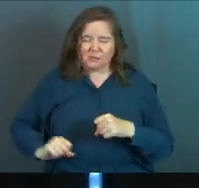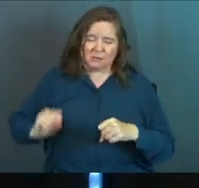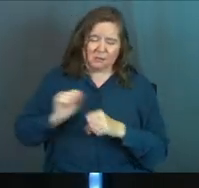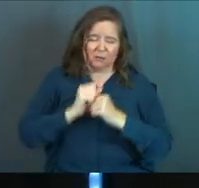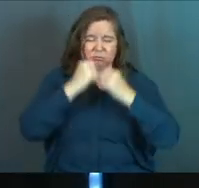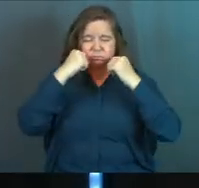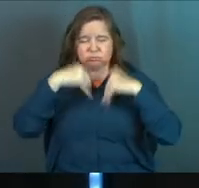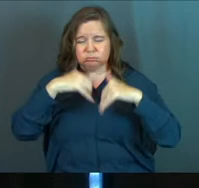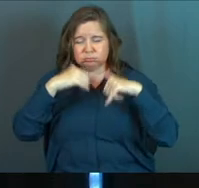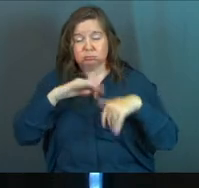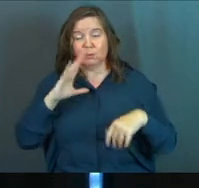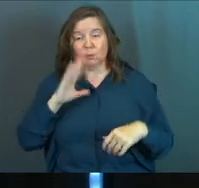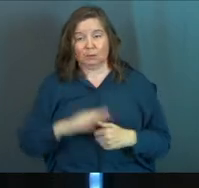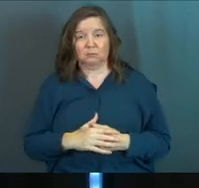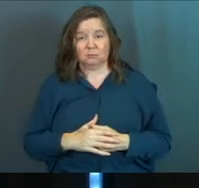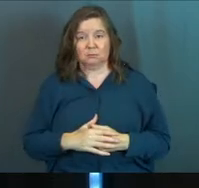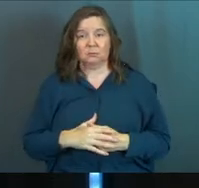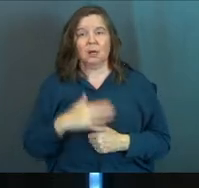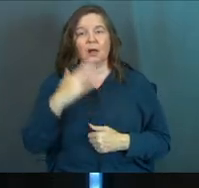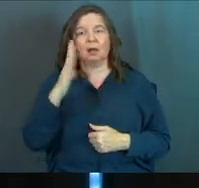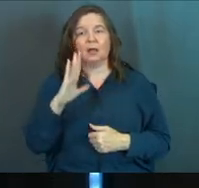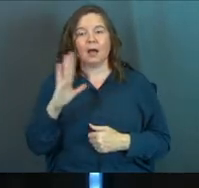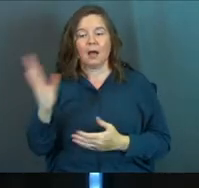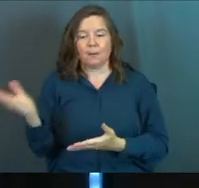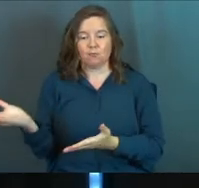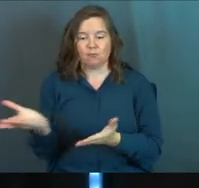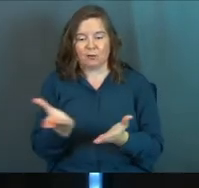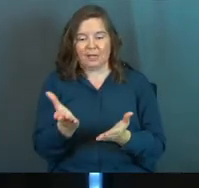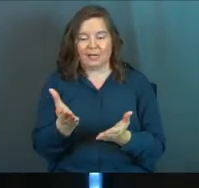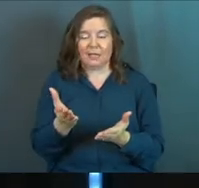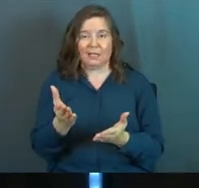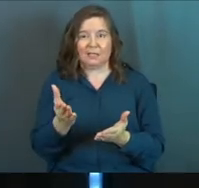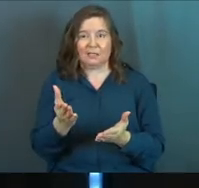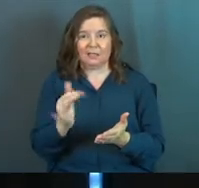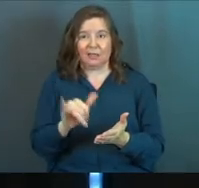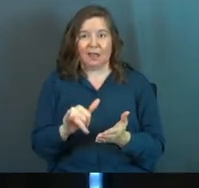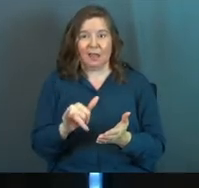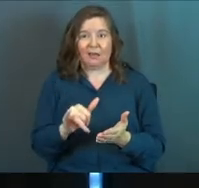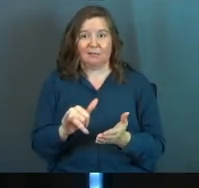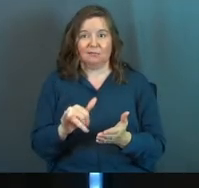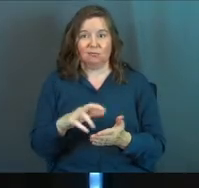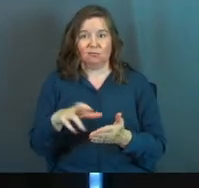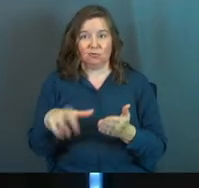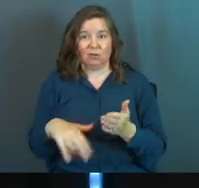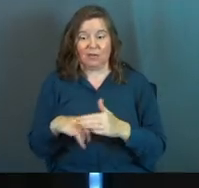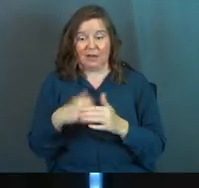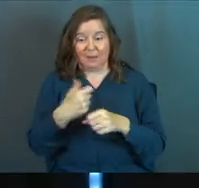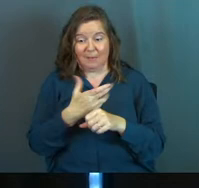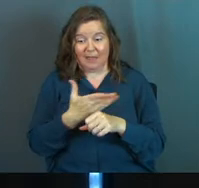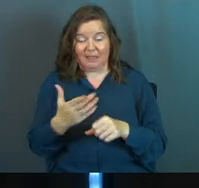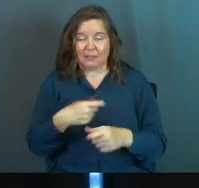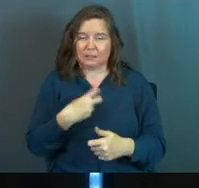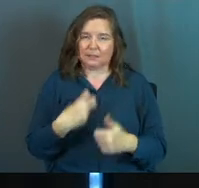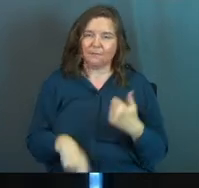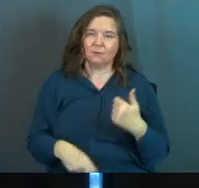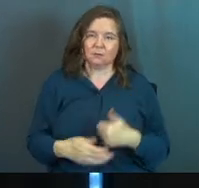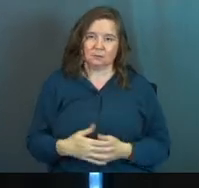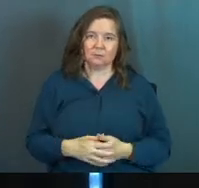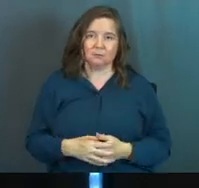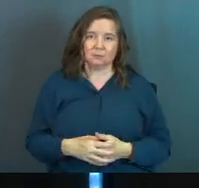rough. And God brings that curse in, and it makes things difficult.